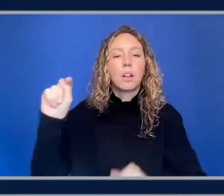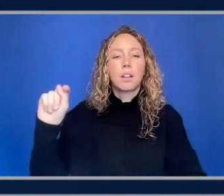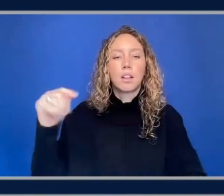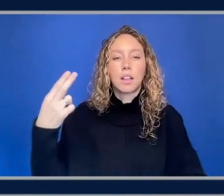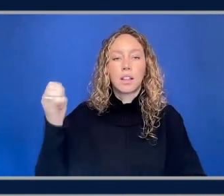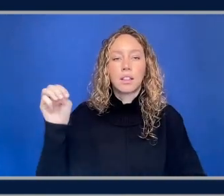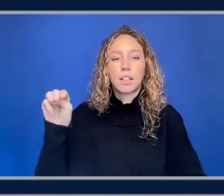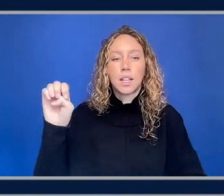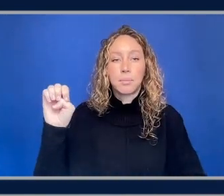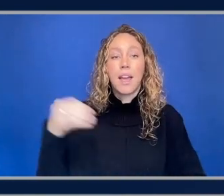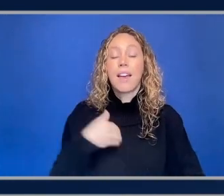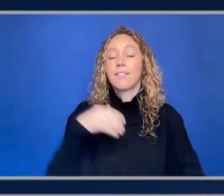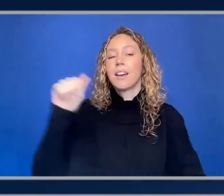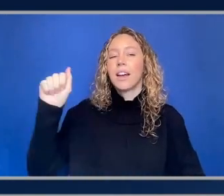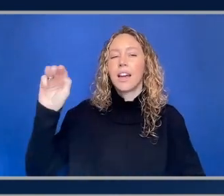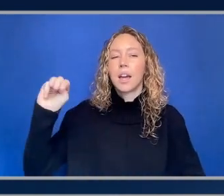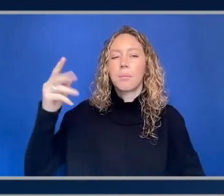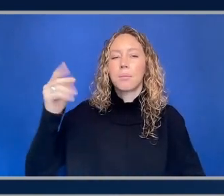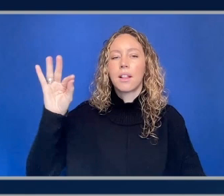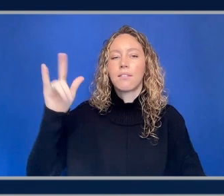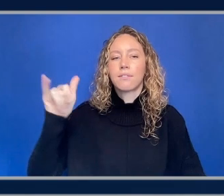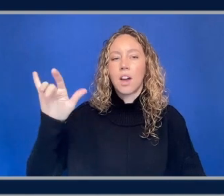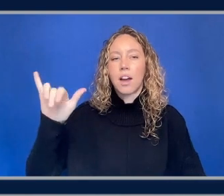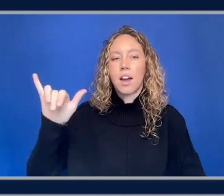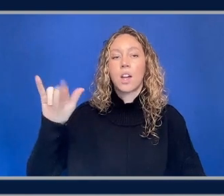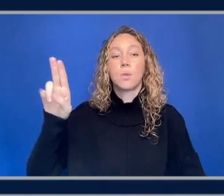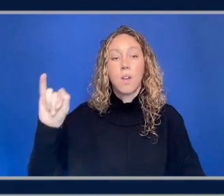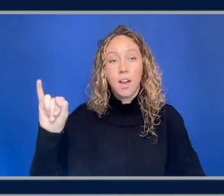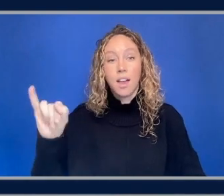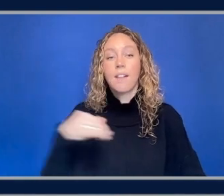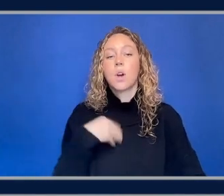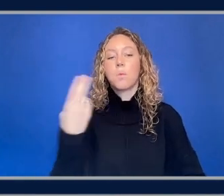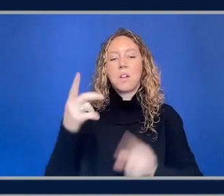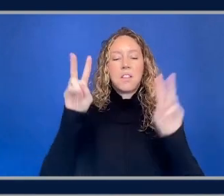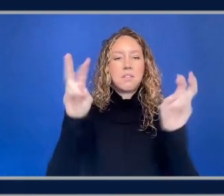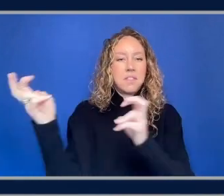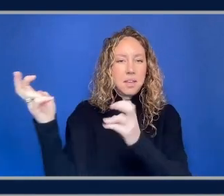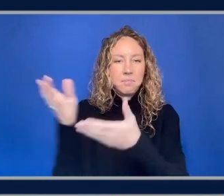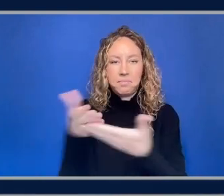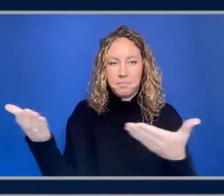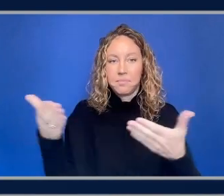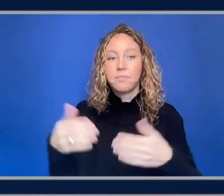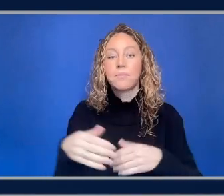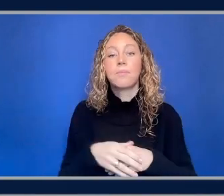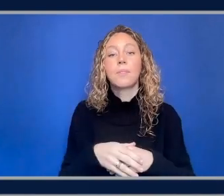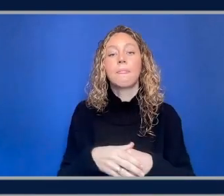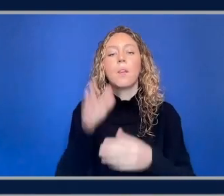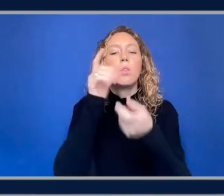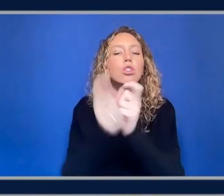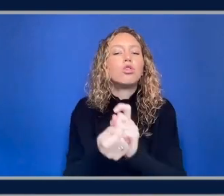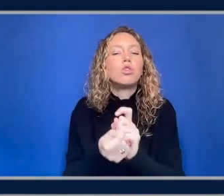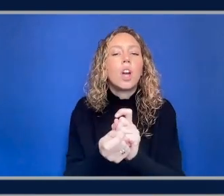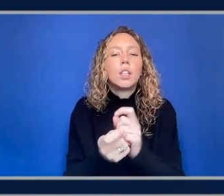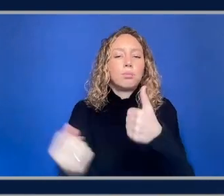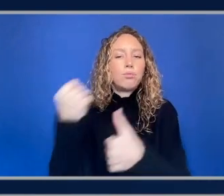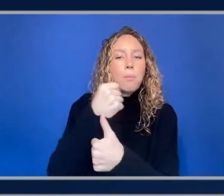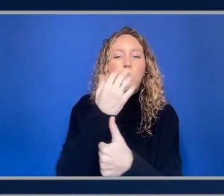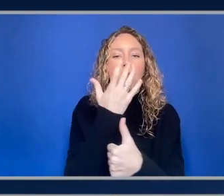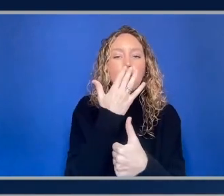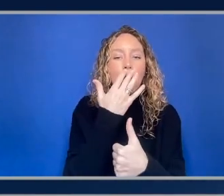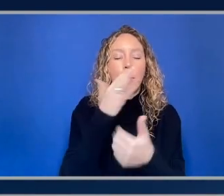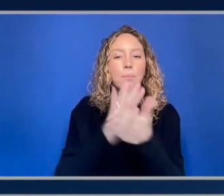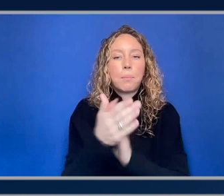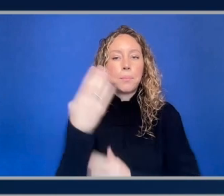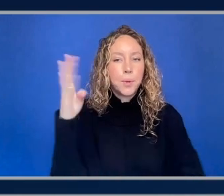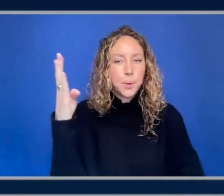amplify ui we have a theme mechanism so let's say you know let's change the primary color to blue and so we have